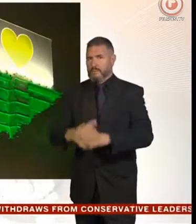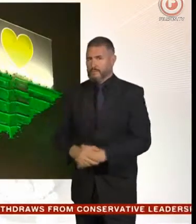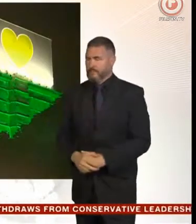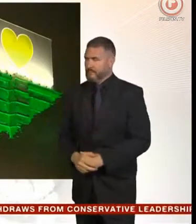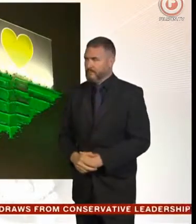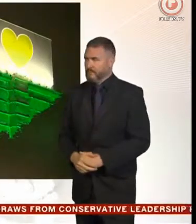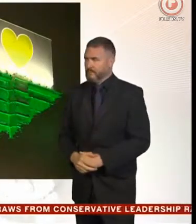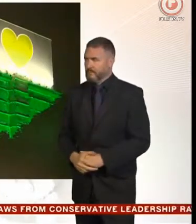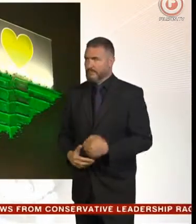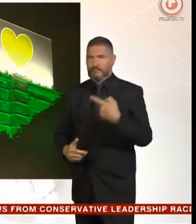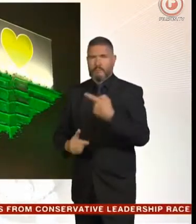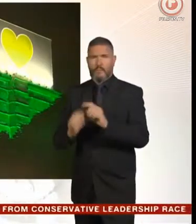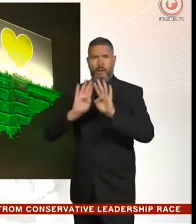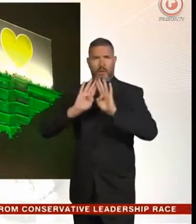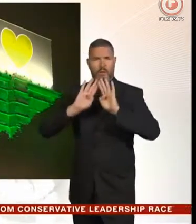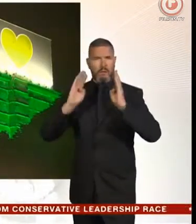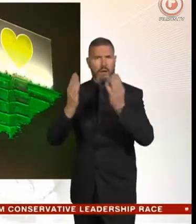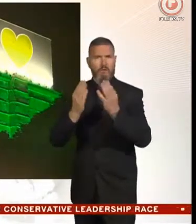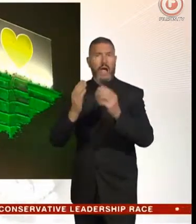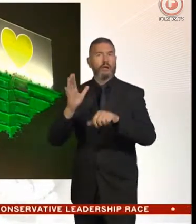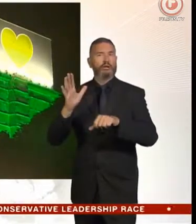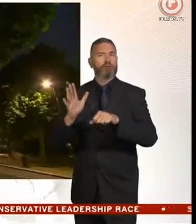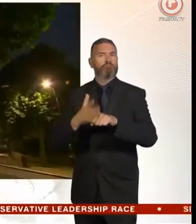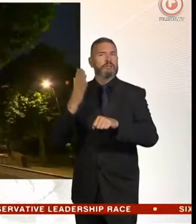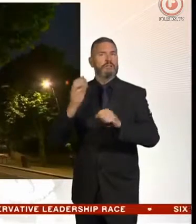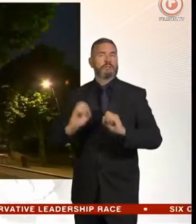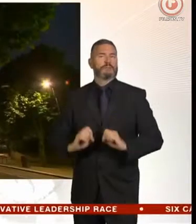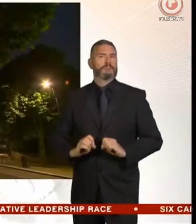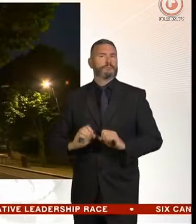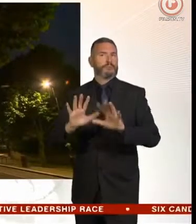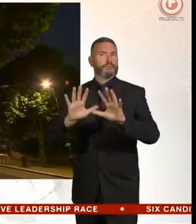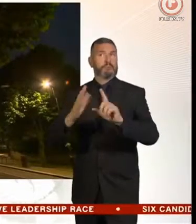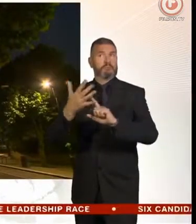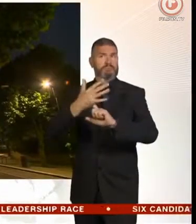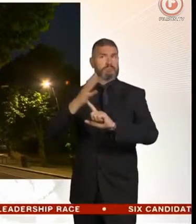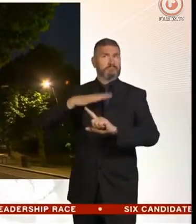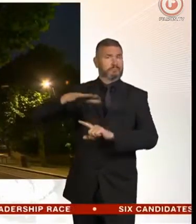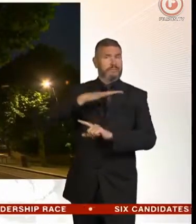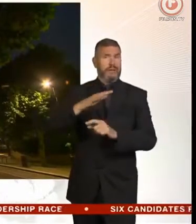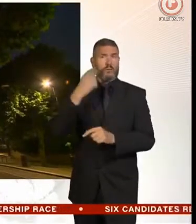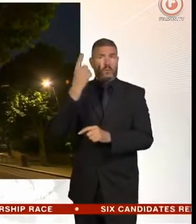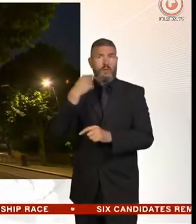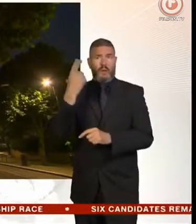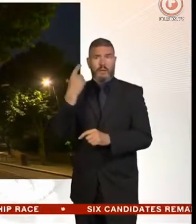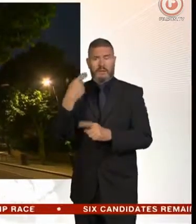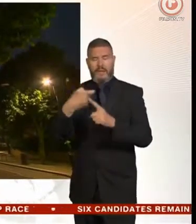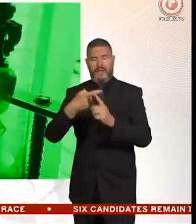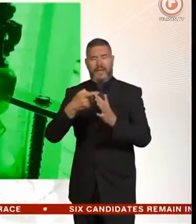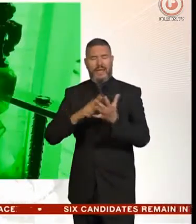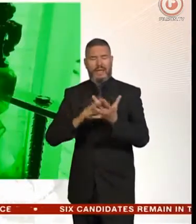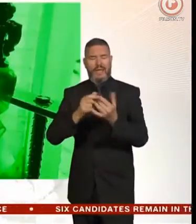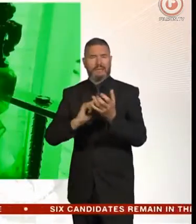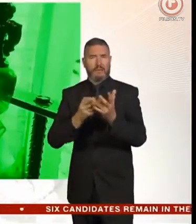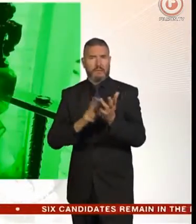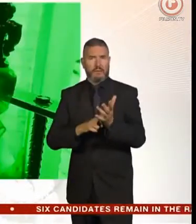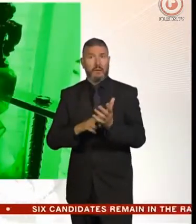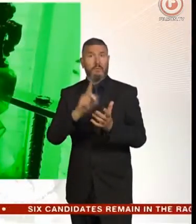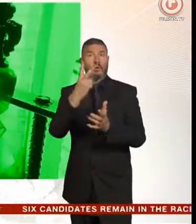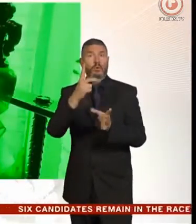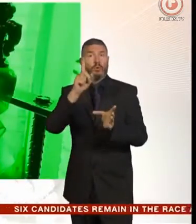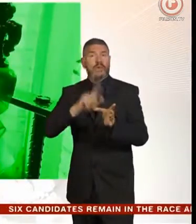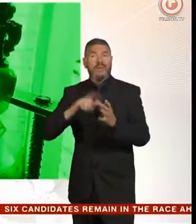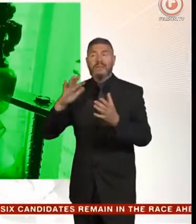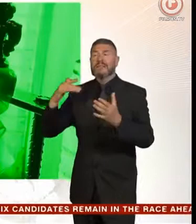Covered in a screen, but the remains of the tower still dominate this corner of London. Two years on, the community